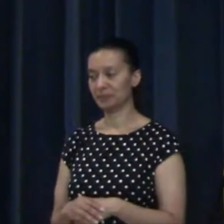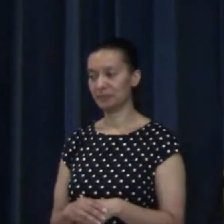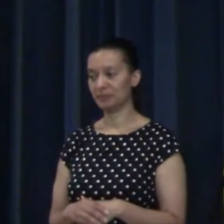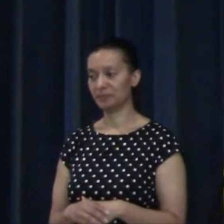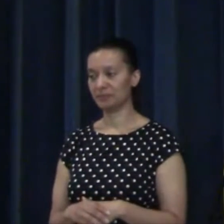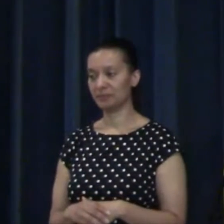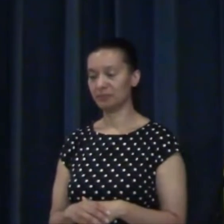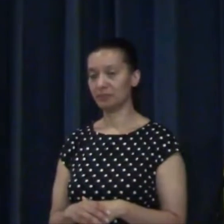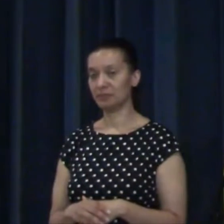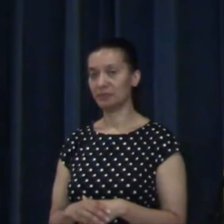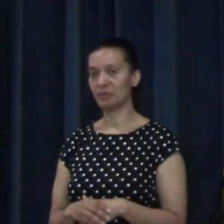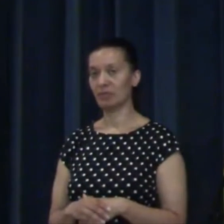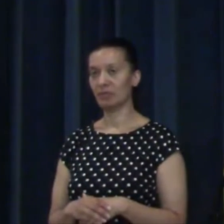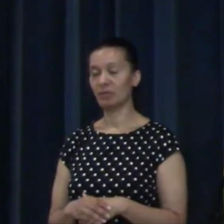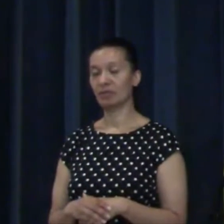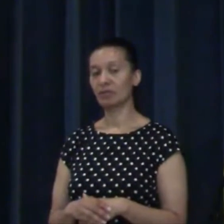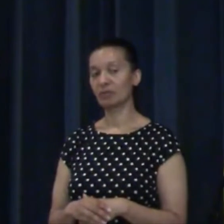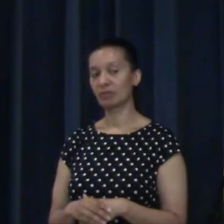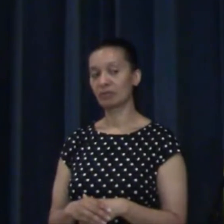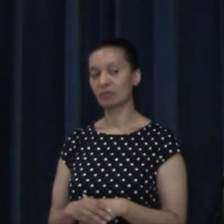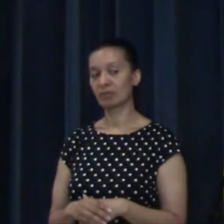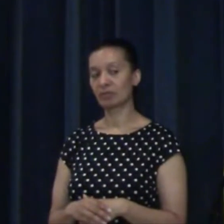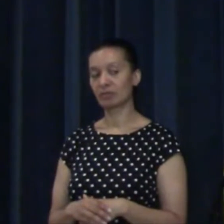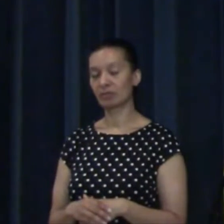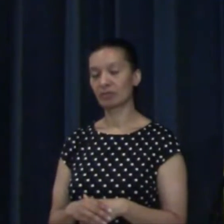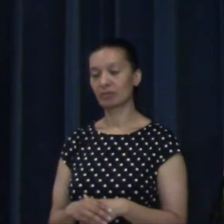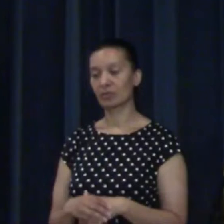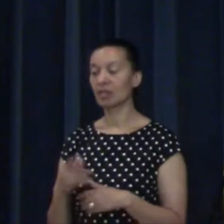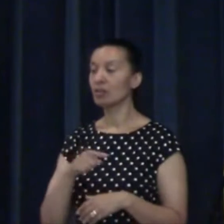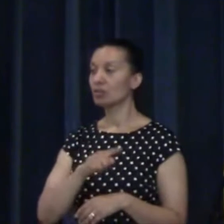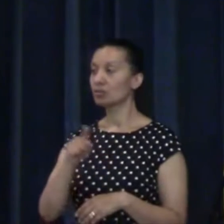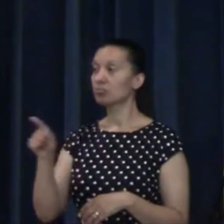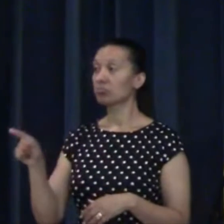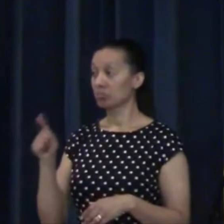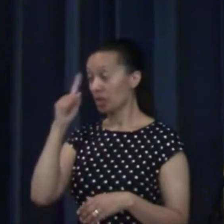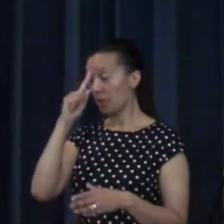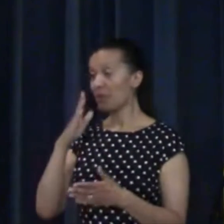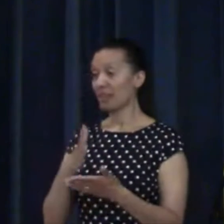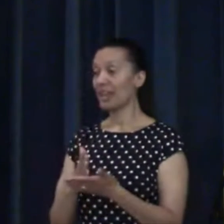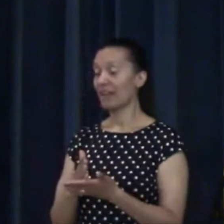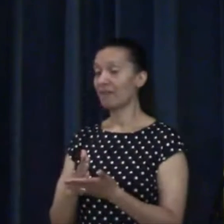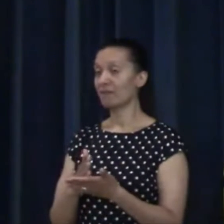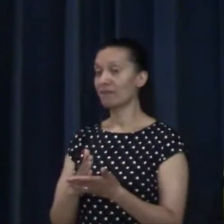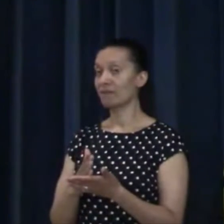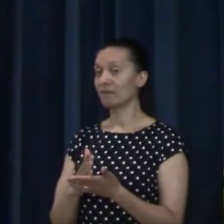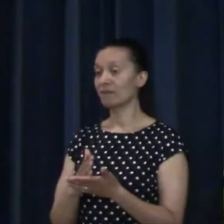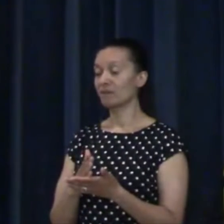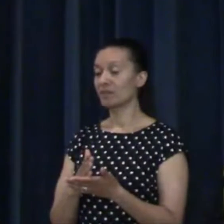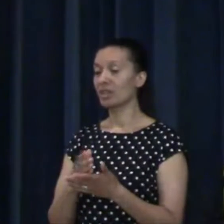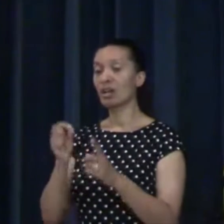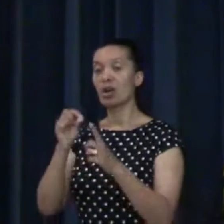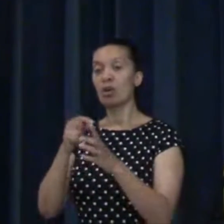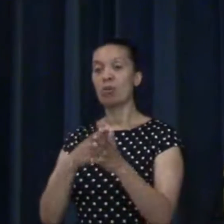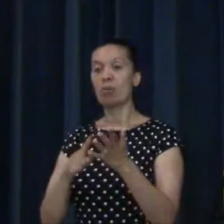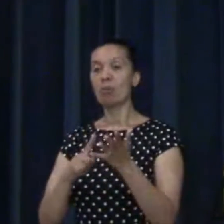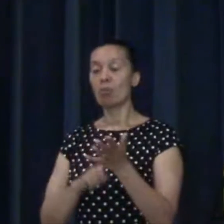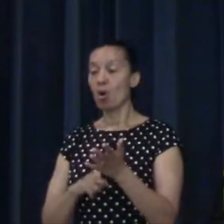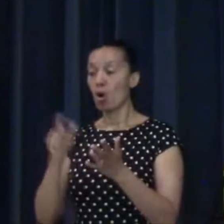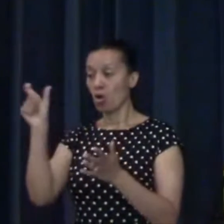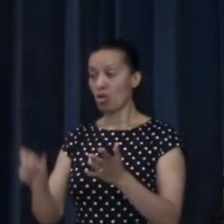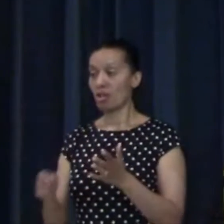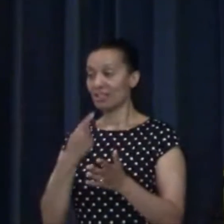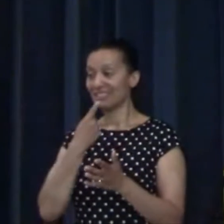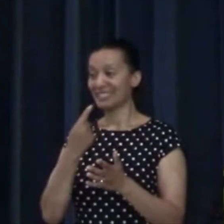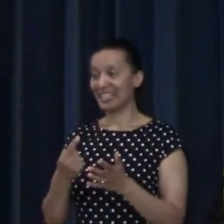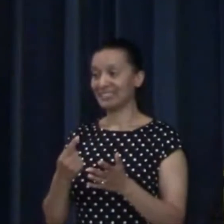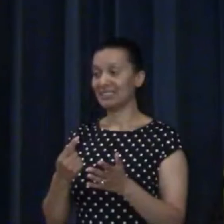And for those of us who do believe, Paul says the following, and he committed to